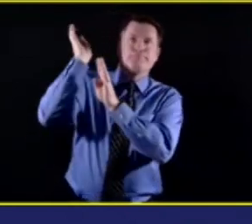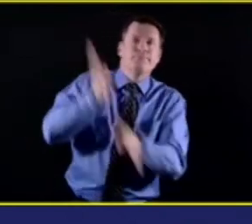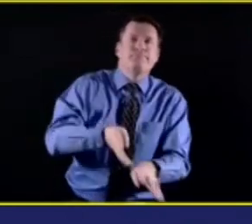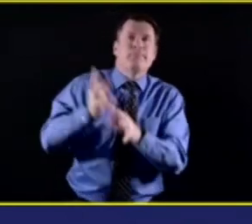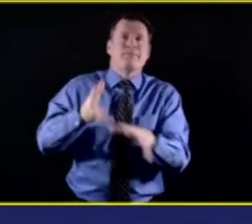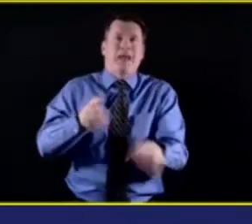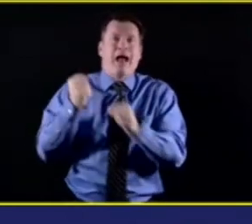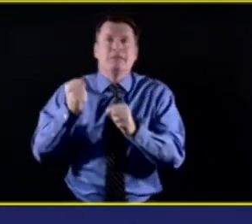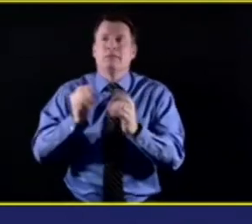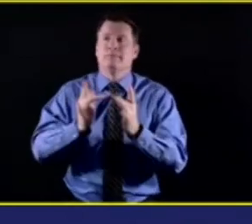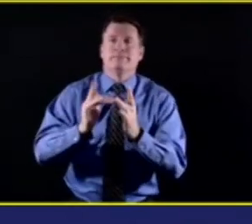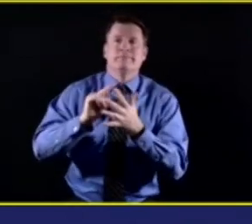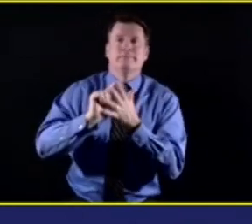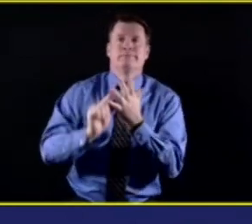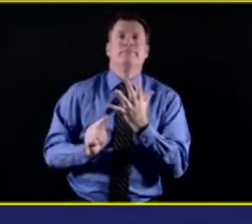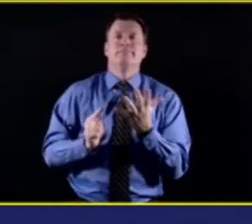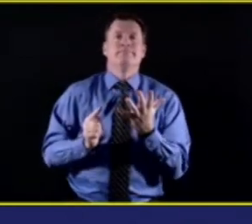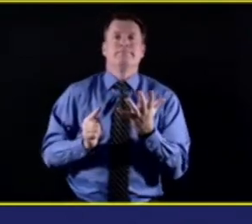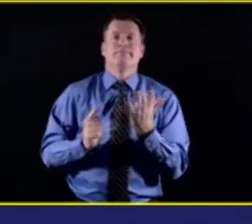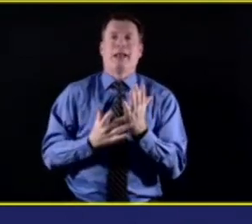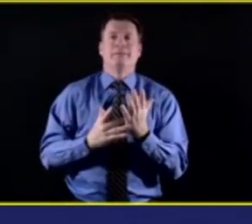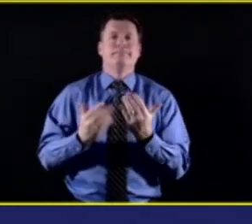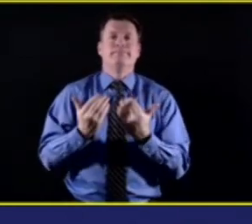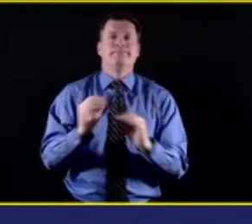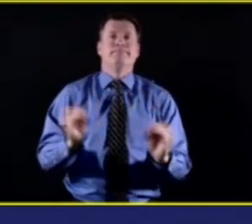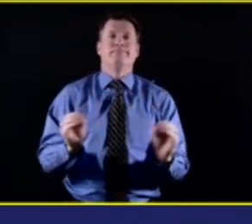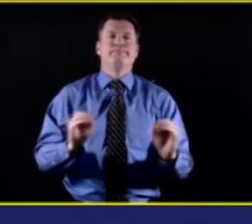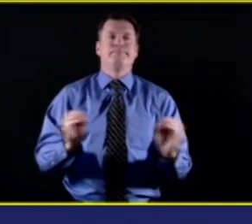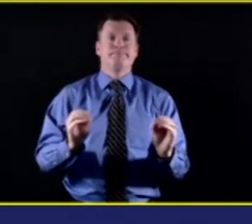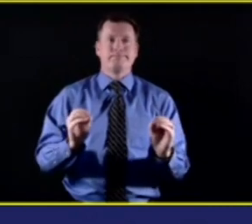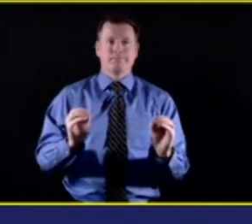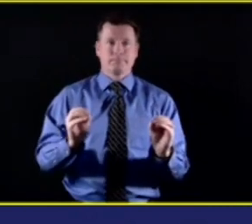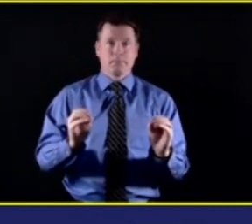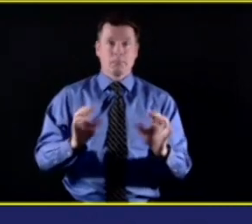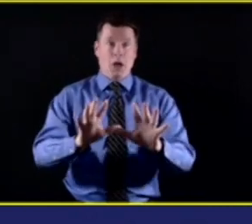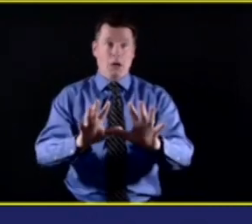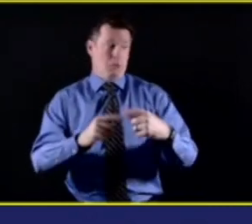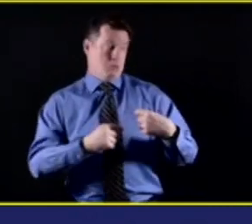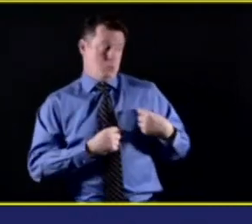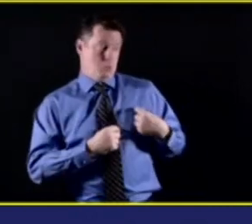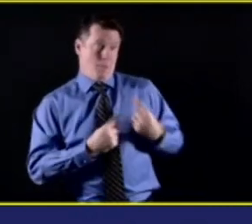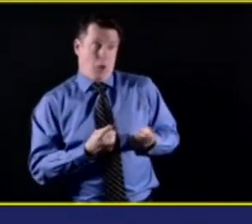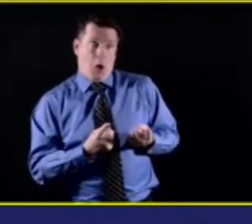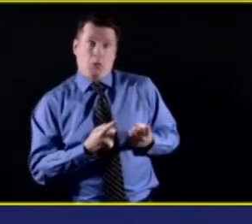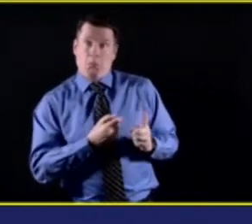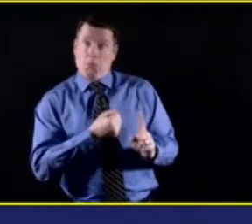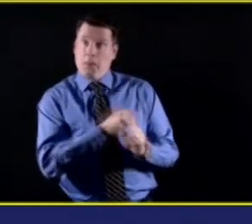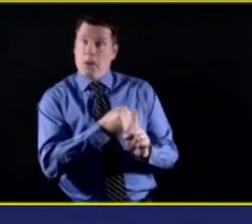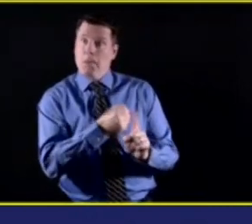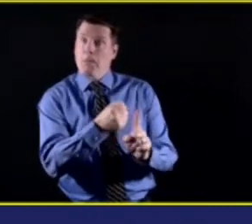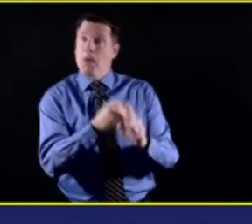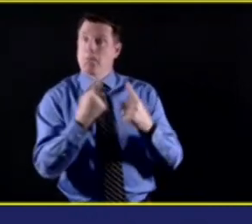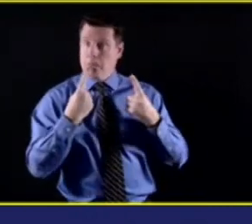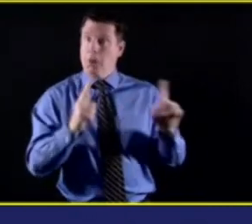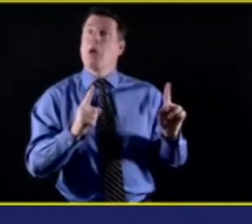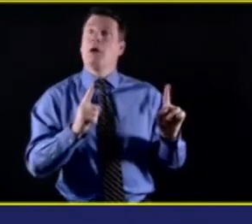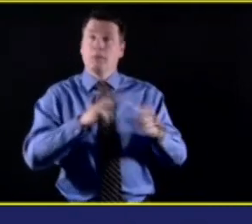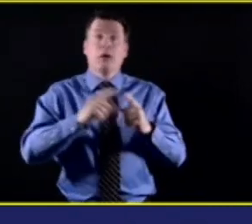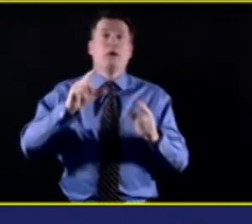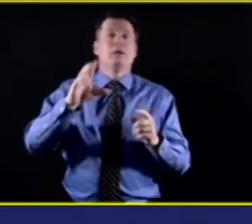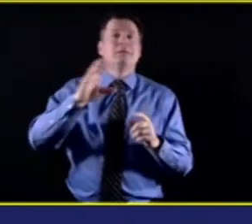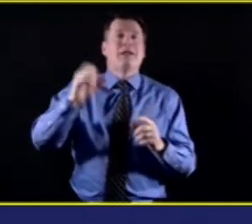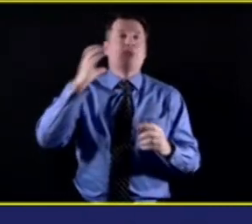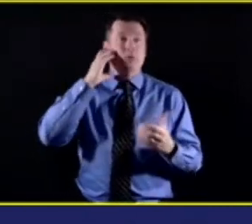We've been able to do a lot of telehealth just via phone calls, which has been well received in our clinic. And we've noticed